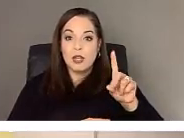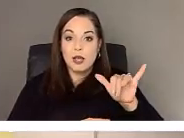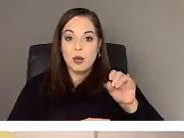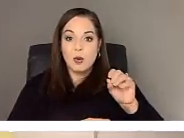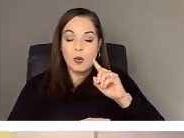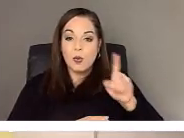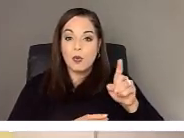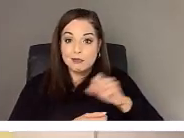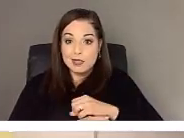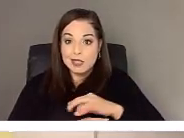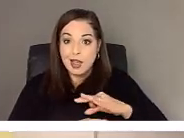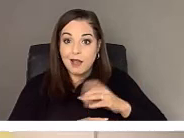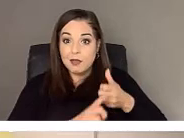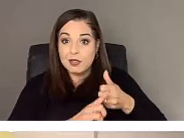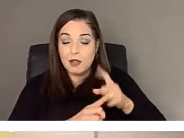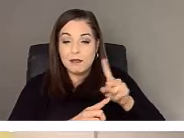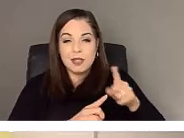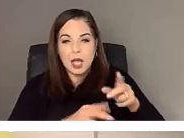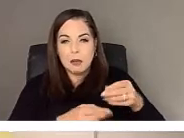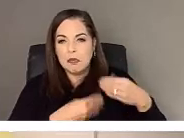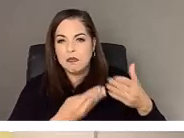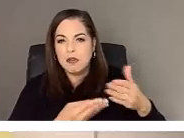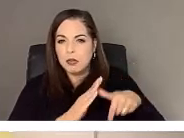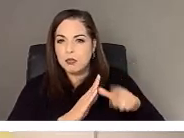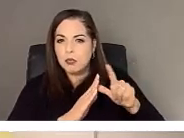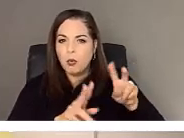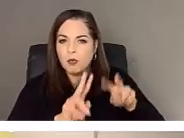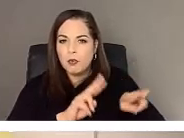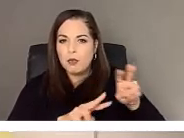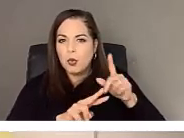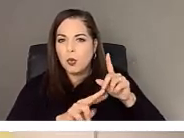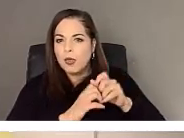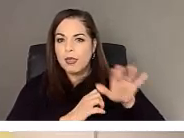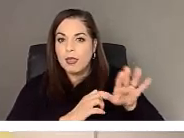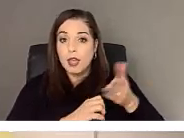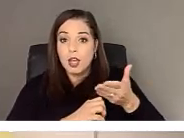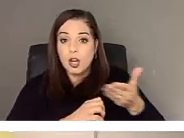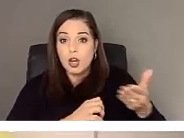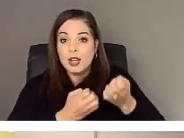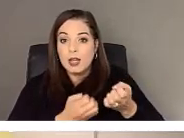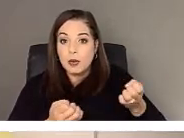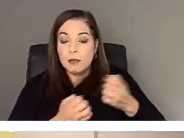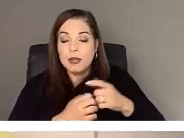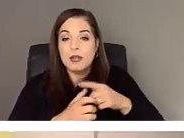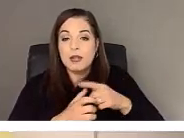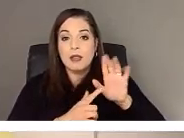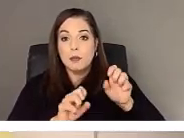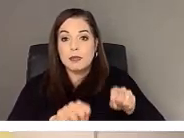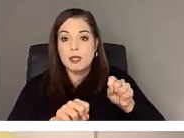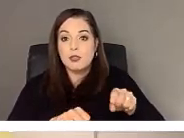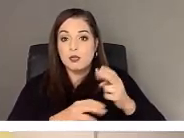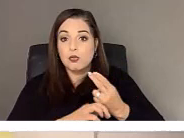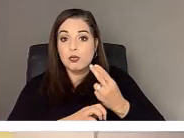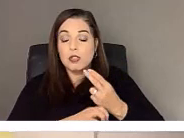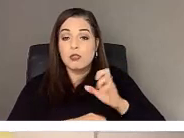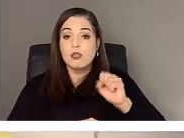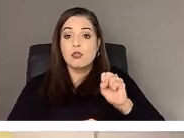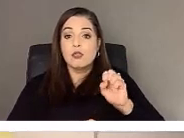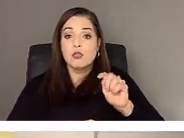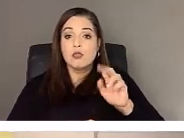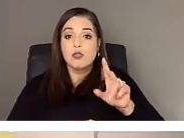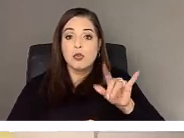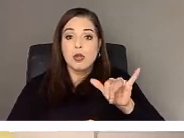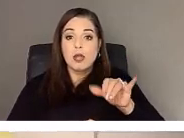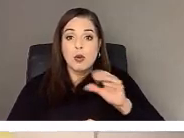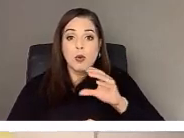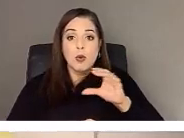kind of discussed the potential issues, potential uses, pardon me. So Studio One is an audio and